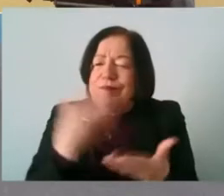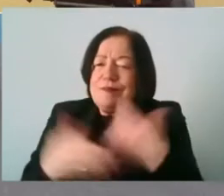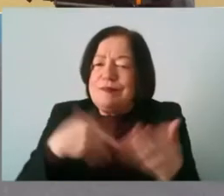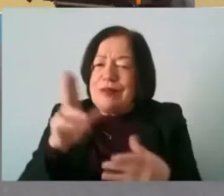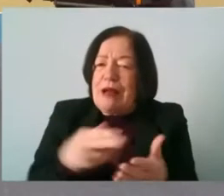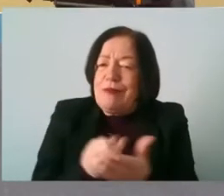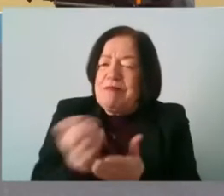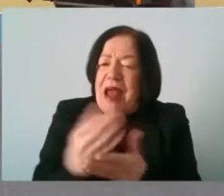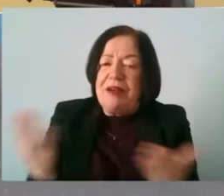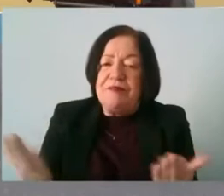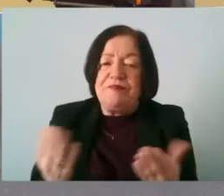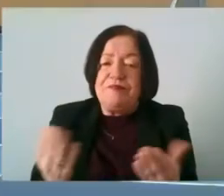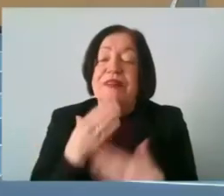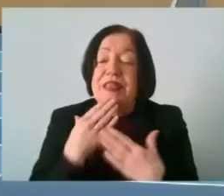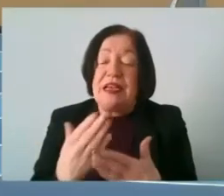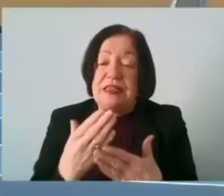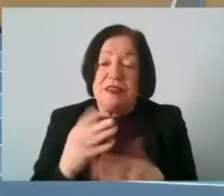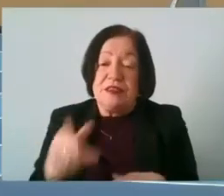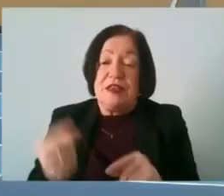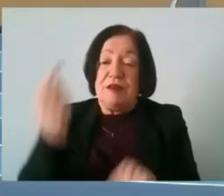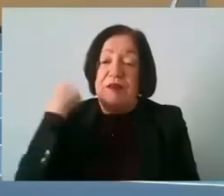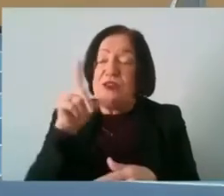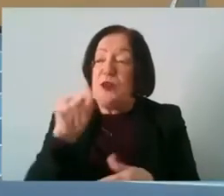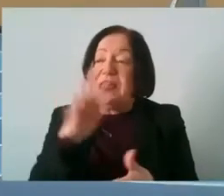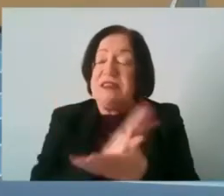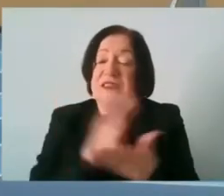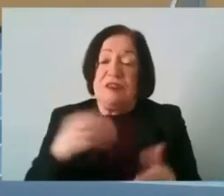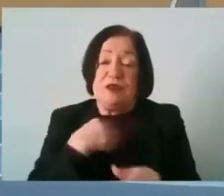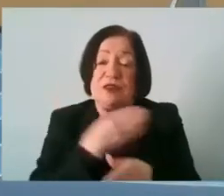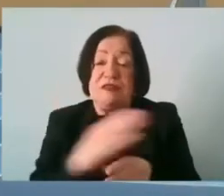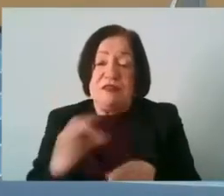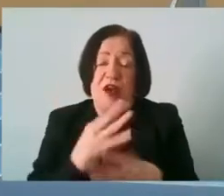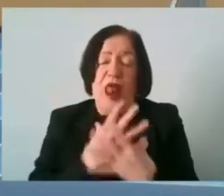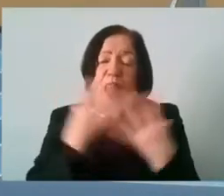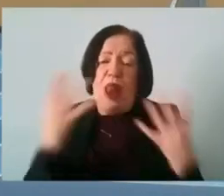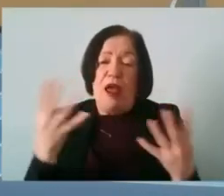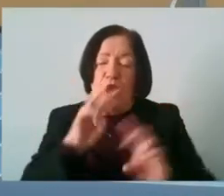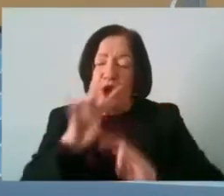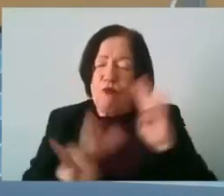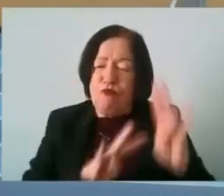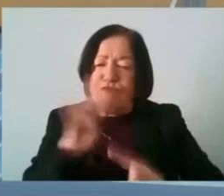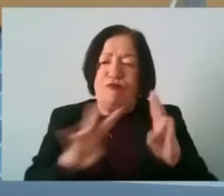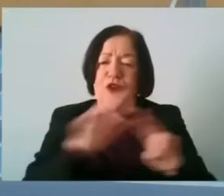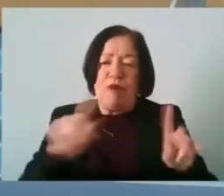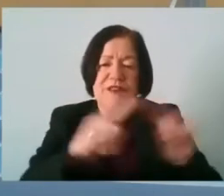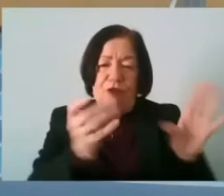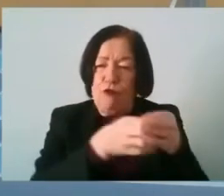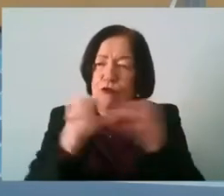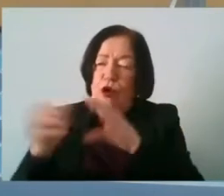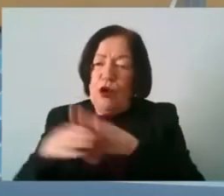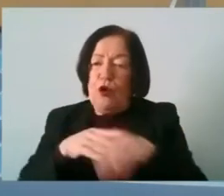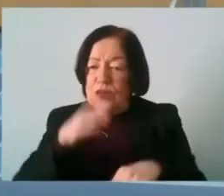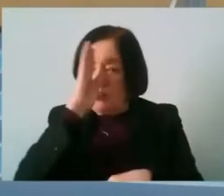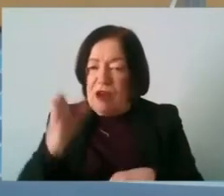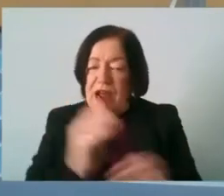yeah brilliant thanks john um so back in 2019 we started getting an awful lot of um inquiries from agencies that were working with direct provisions and